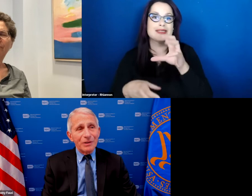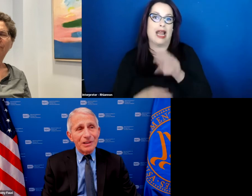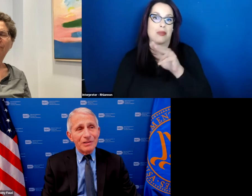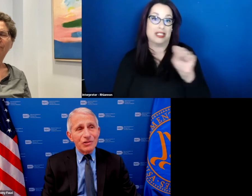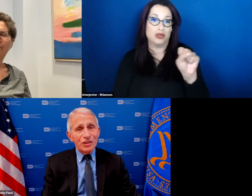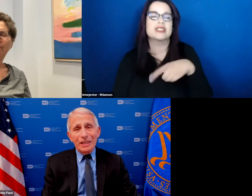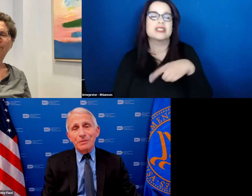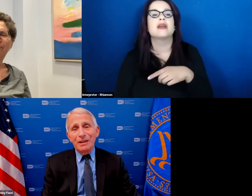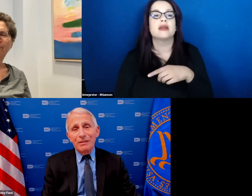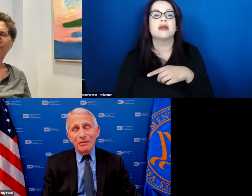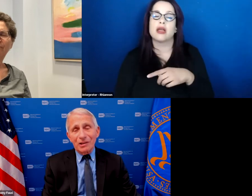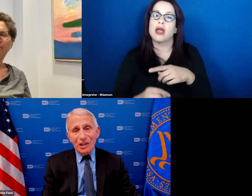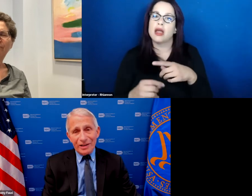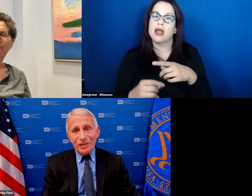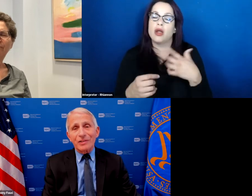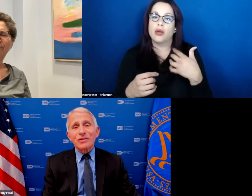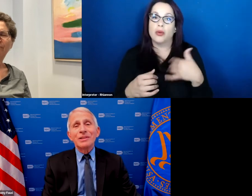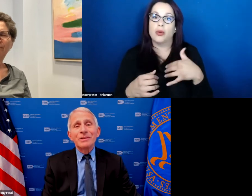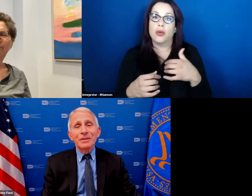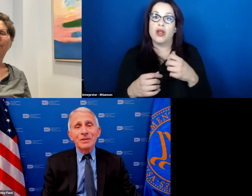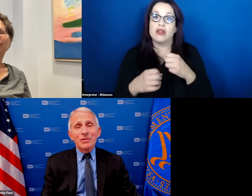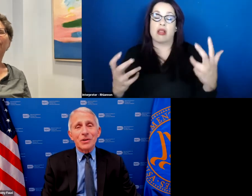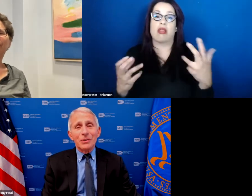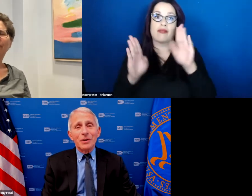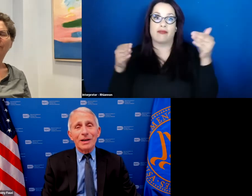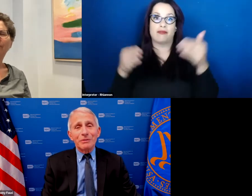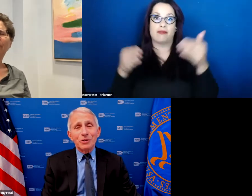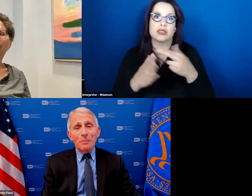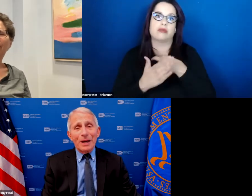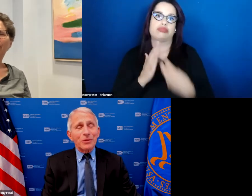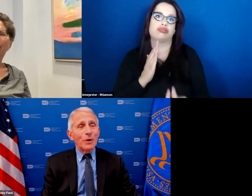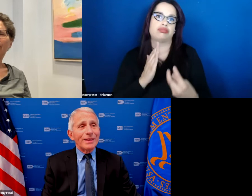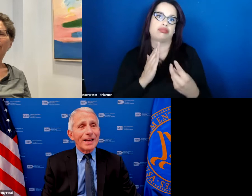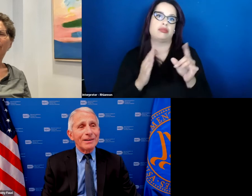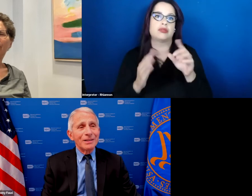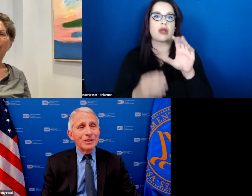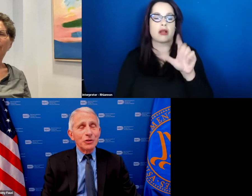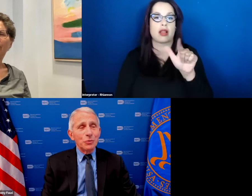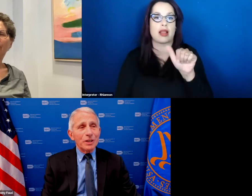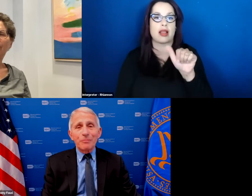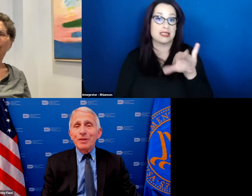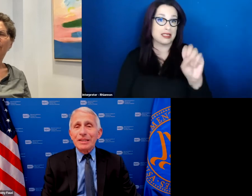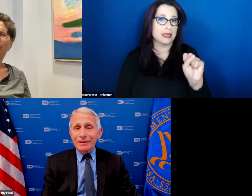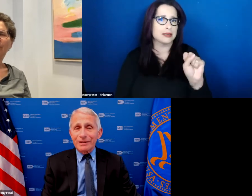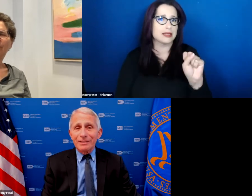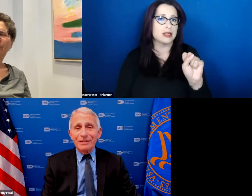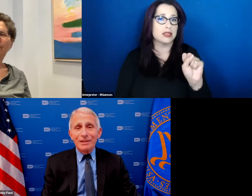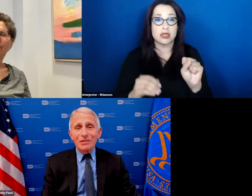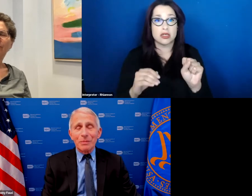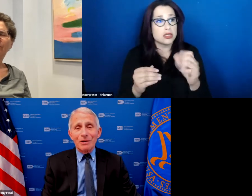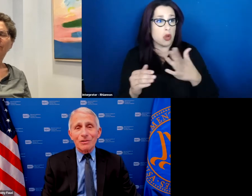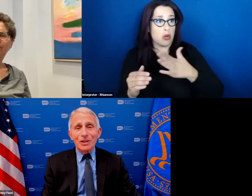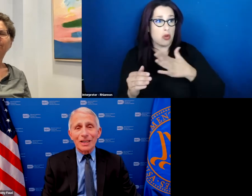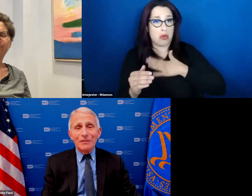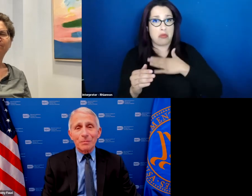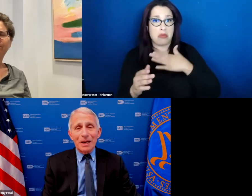heavily steeped in the classics so i took a pathway that you wouldn't have predicted is